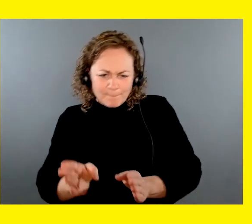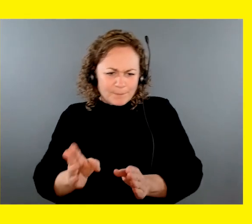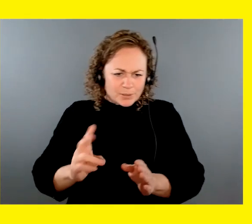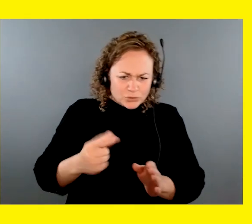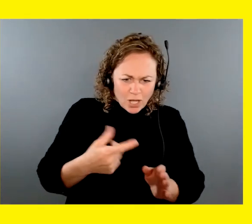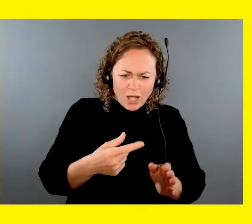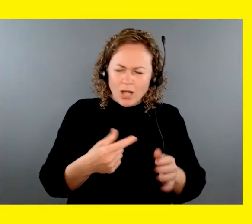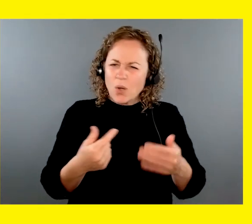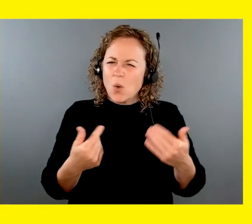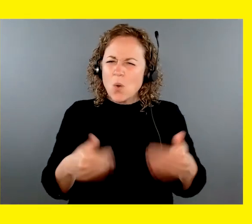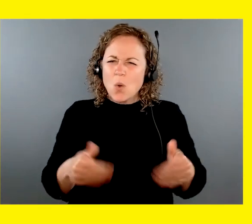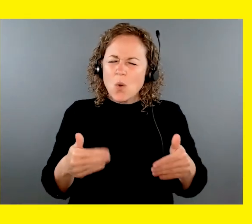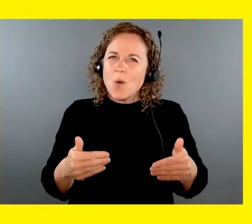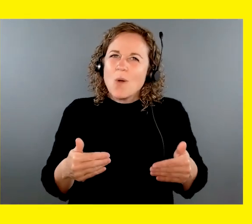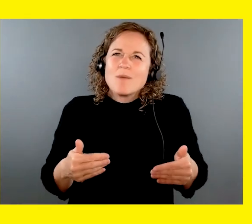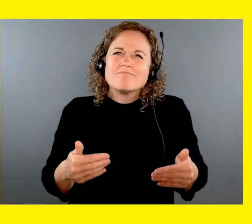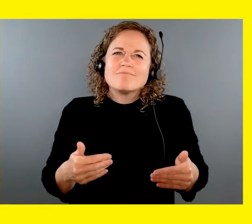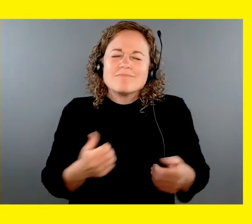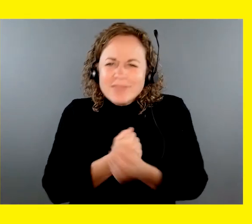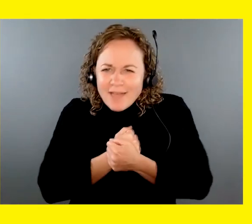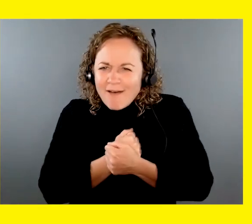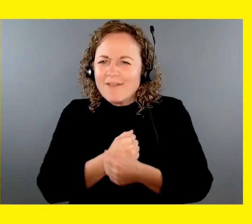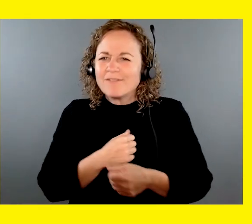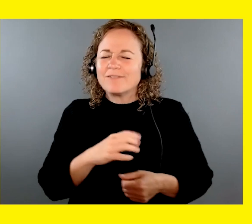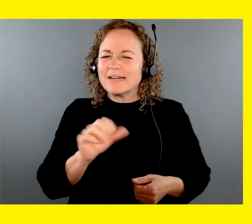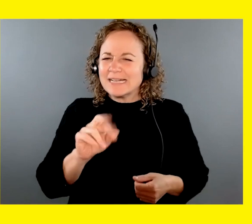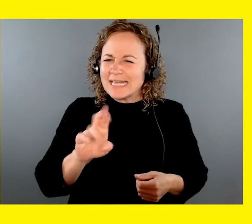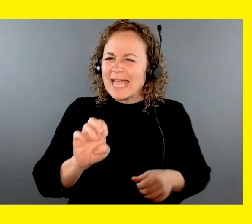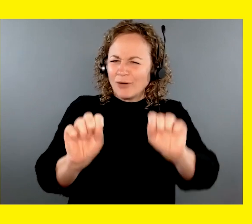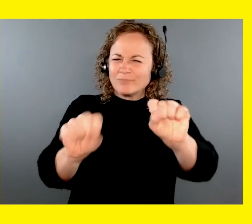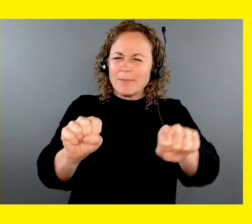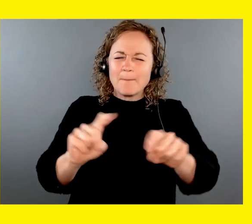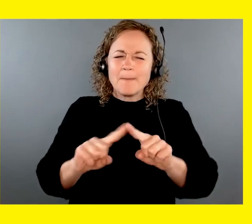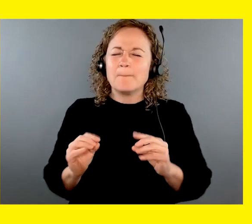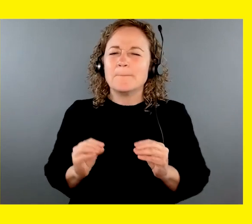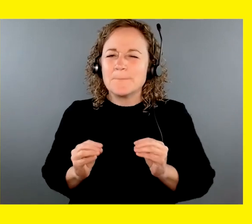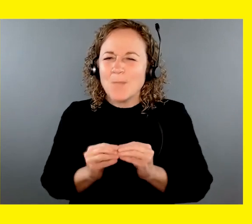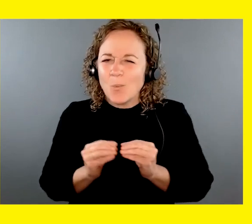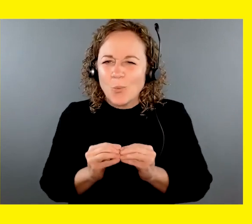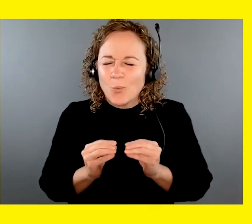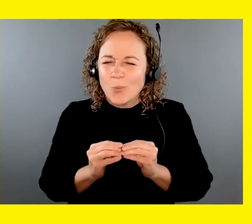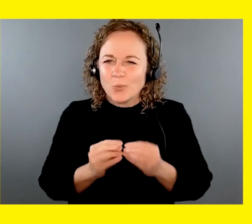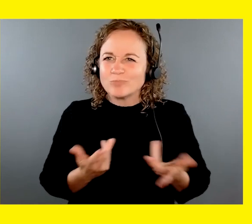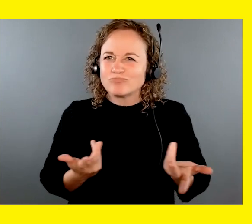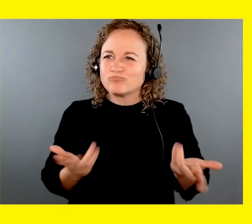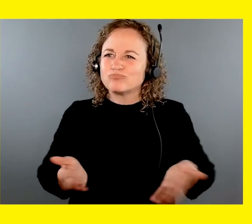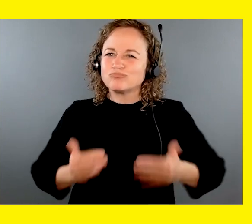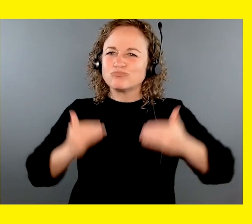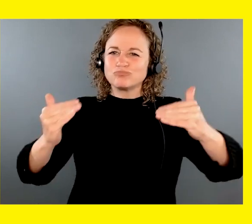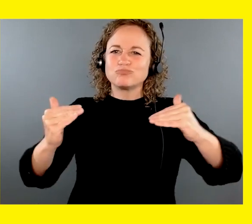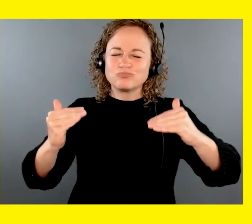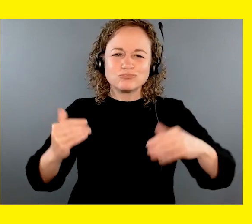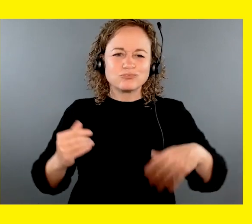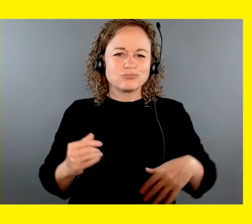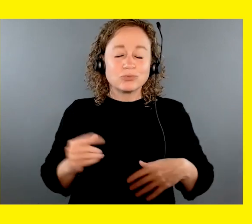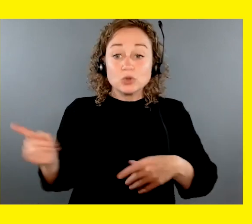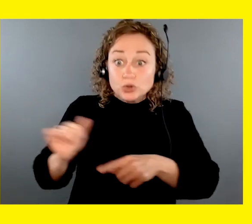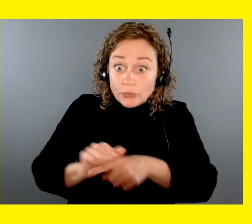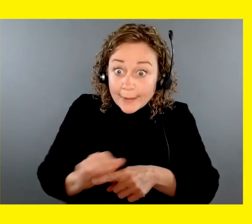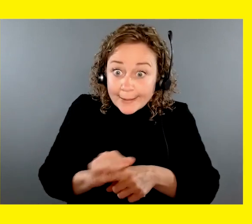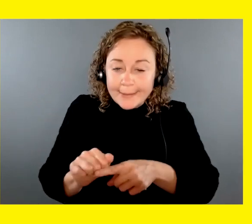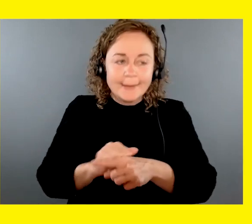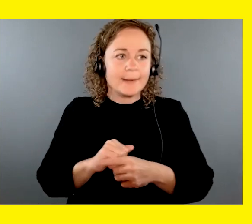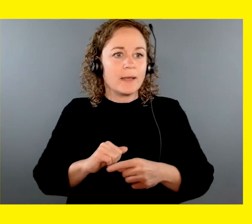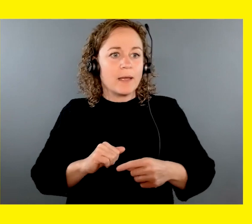just providing love and caring for their day-to-day needs. The training you provide, the